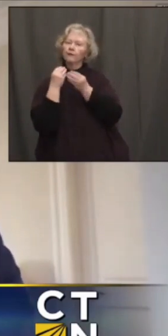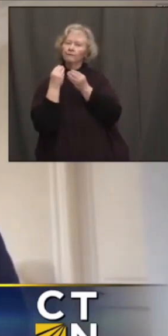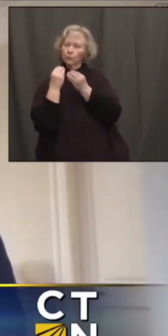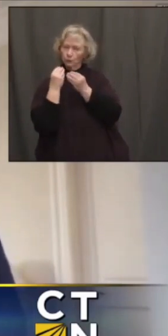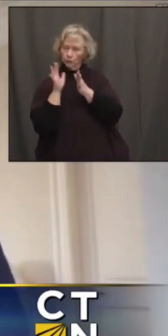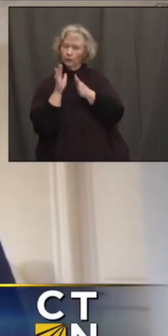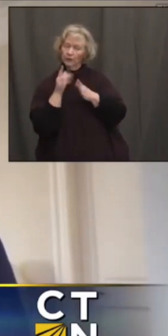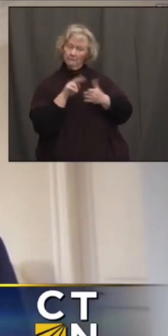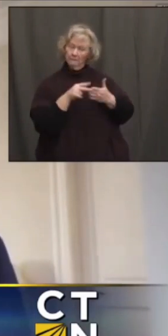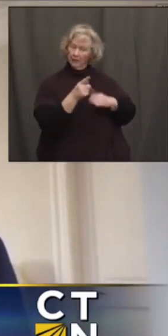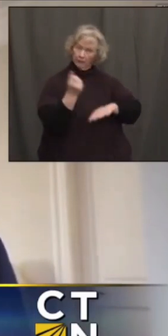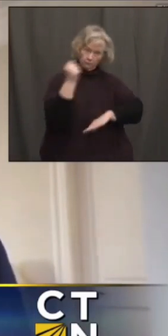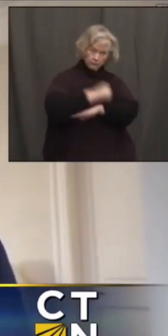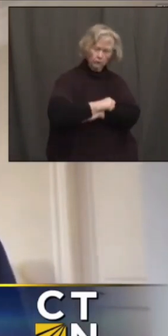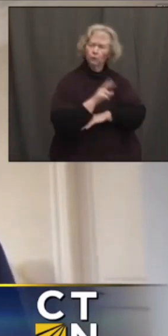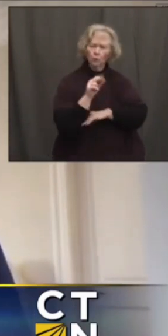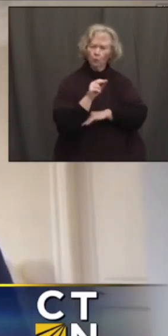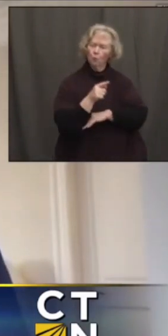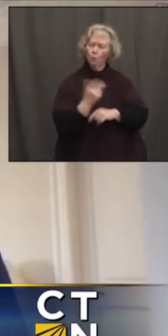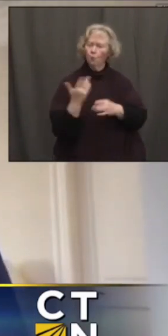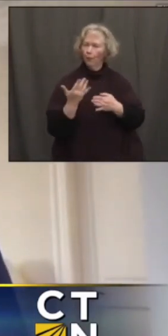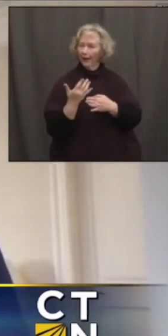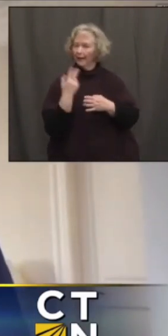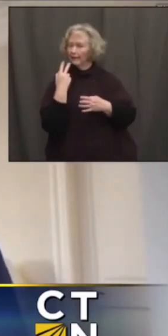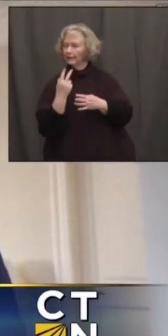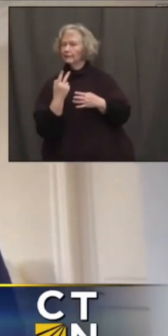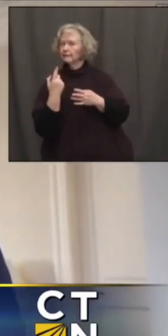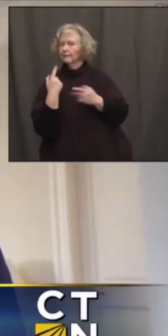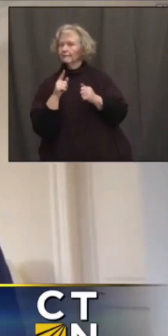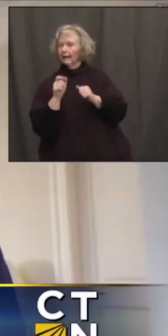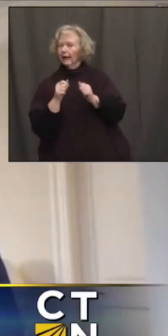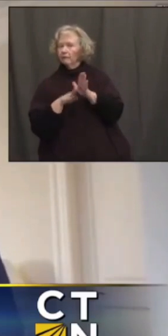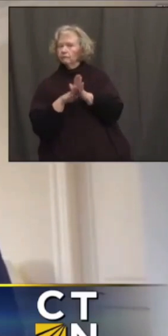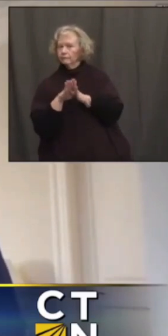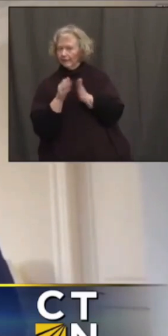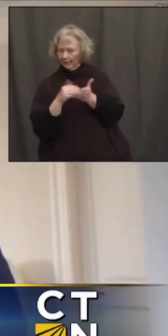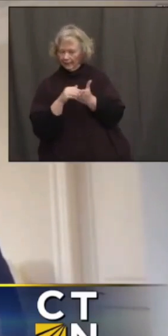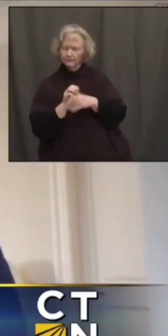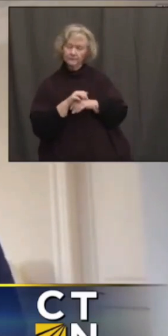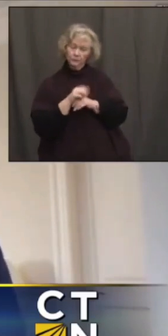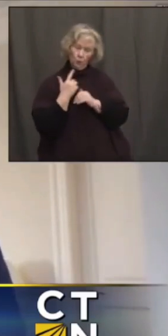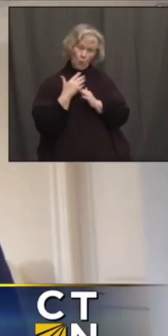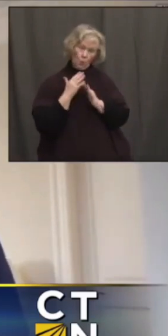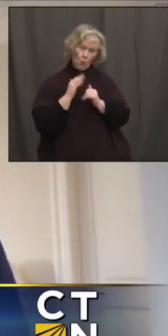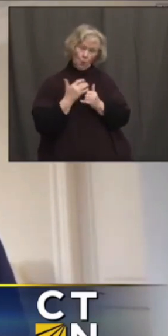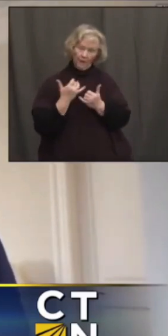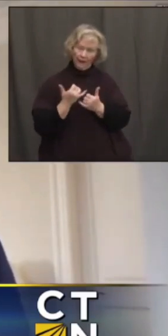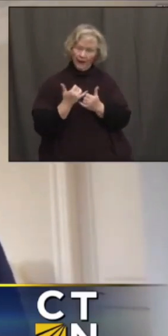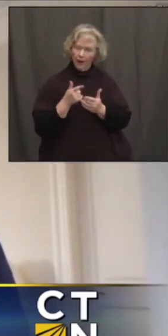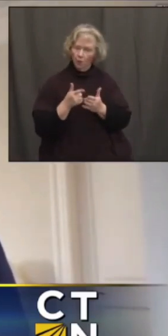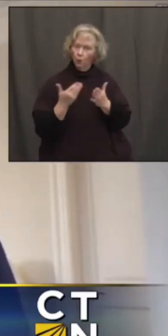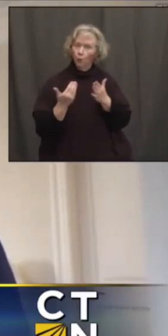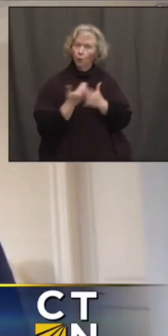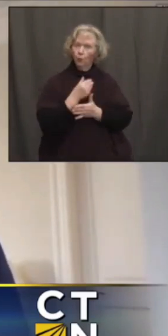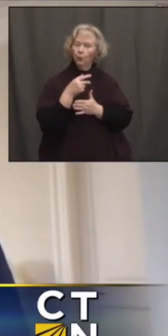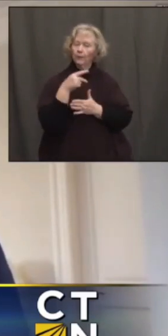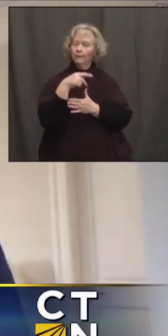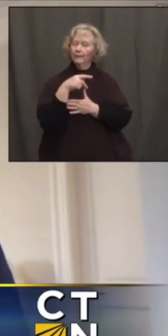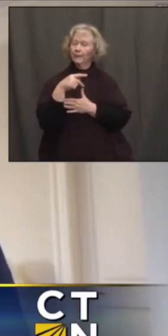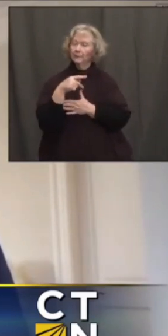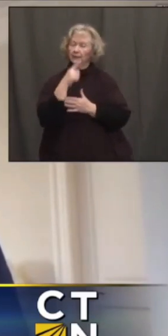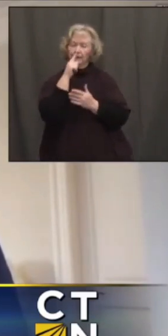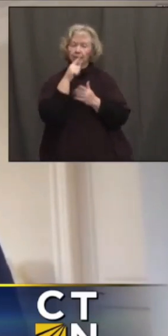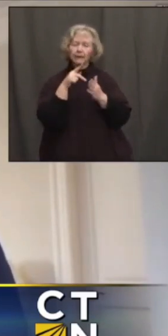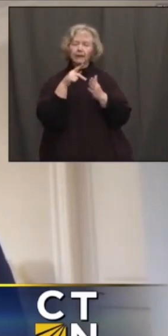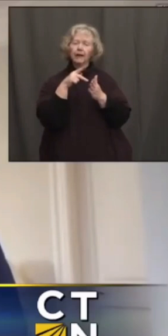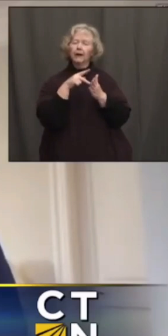they can reopen at an economically viable time. My hope, our hope is, especially with this new round of PPP that many restaurants have